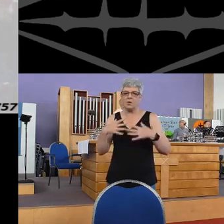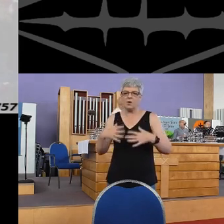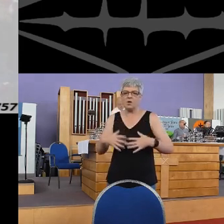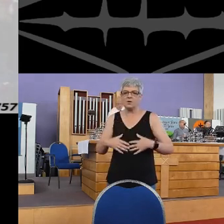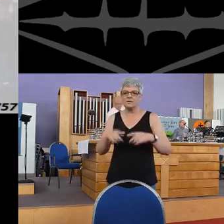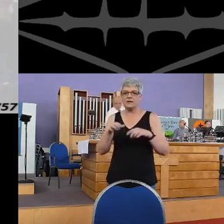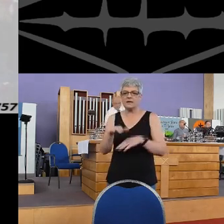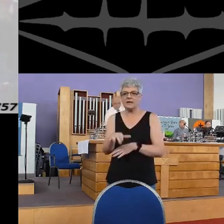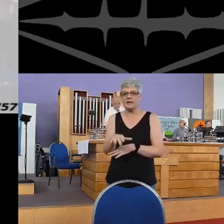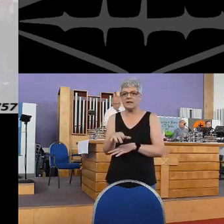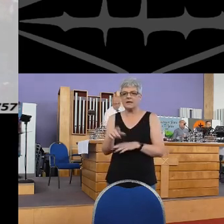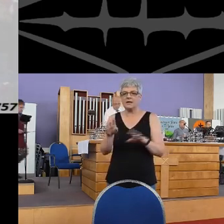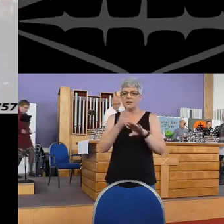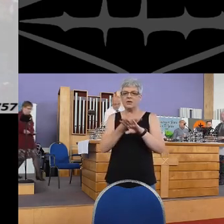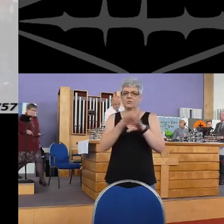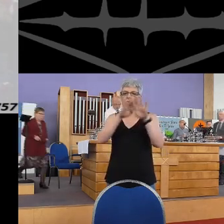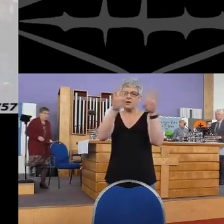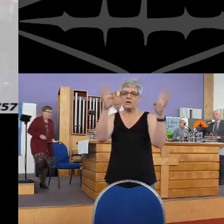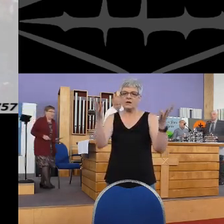His glory